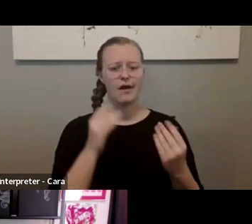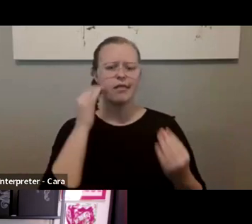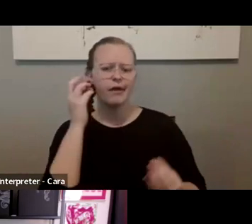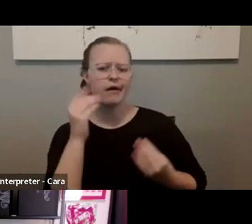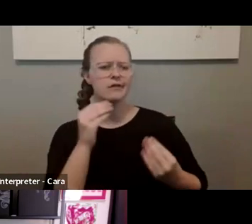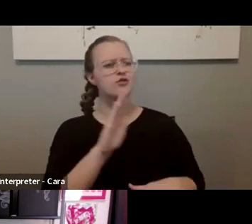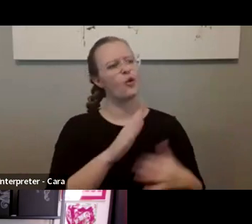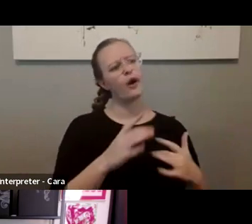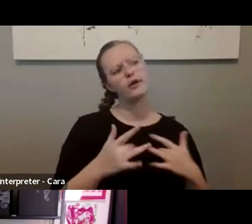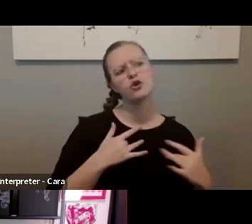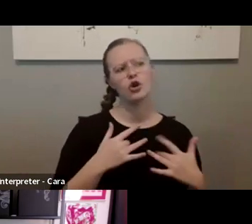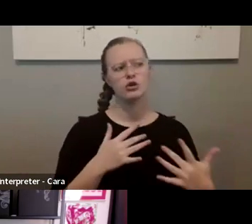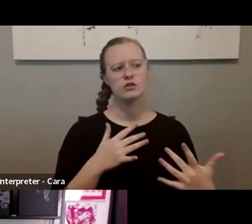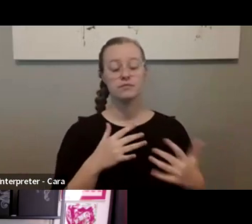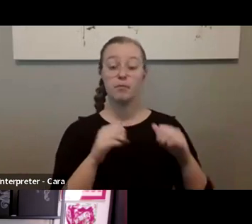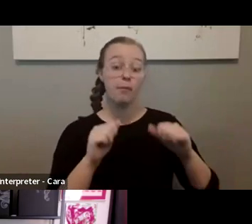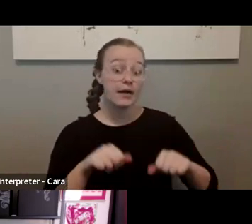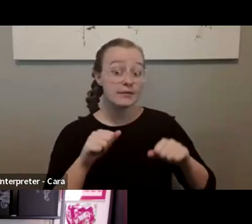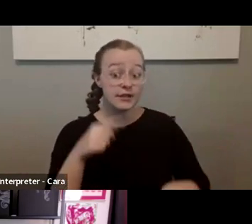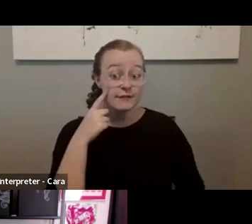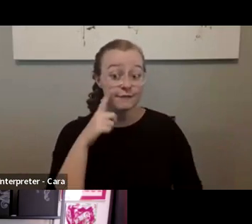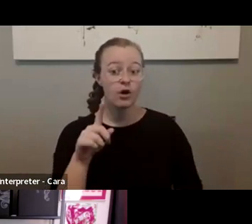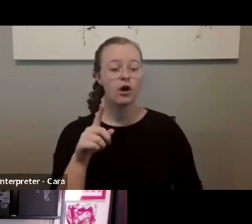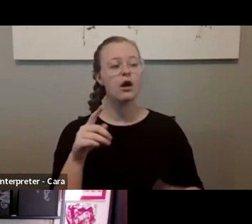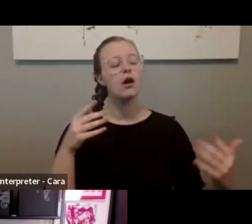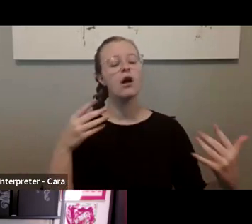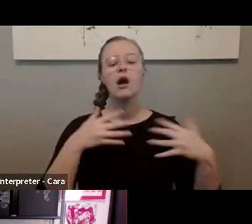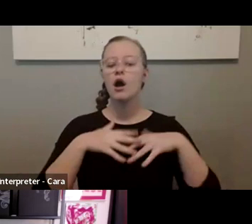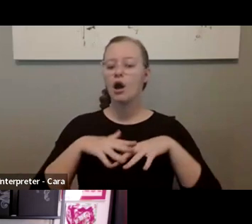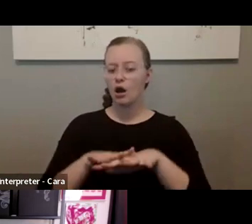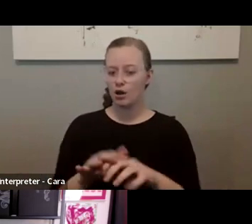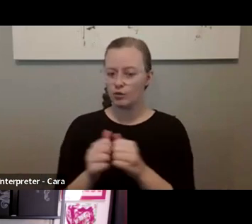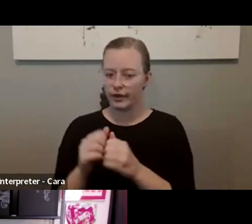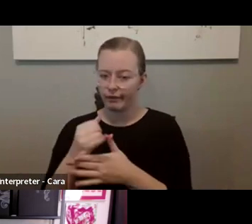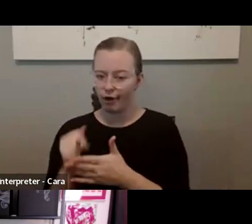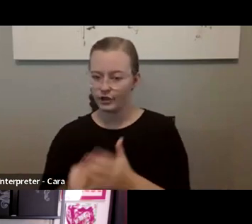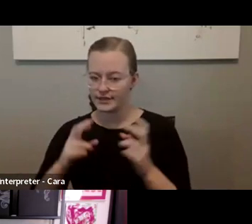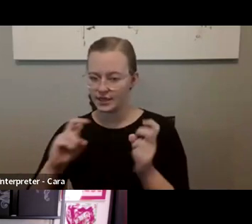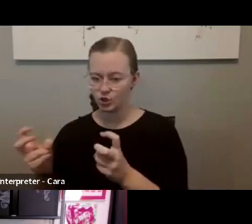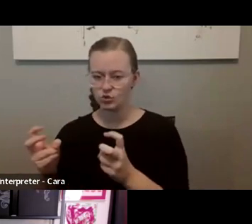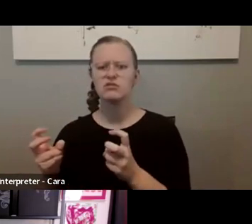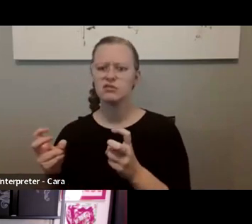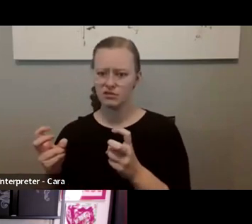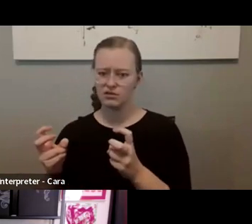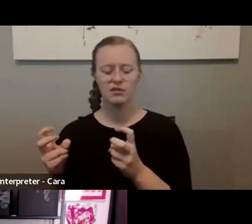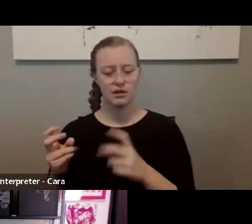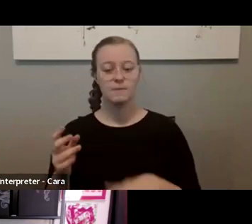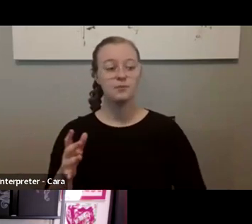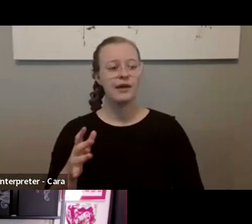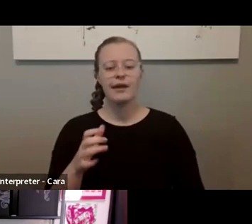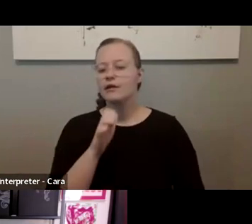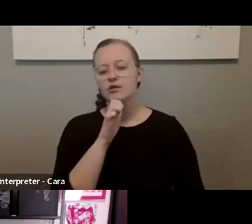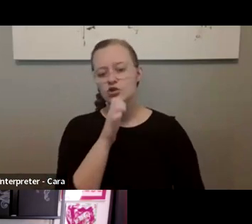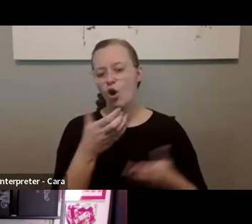concerns and possibilities for alignment with arts issues. Absolutely do not let your personal